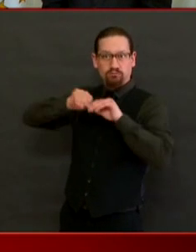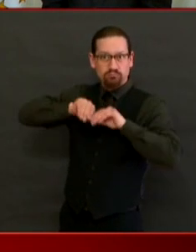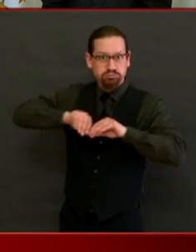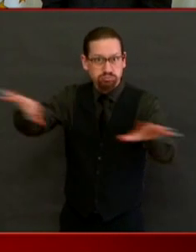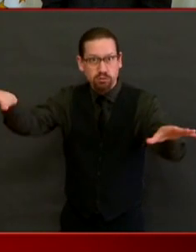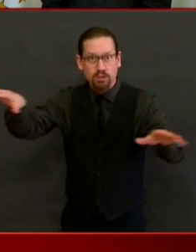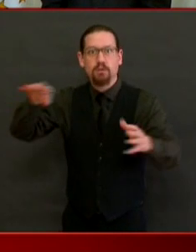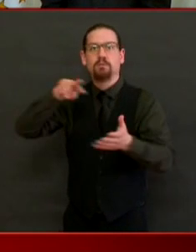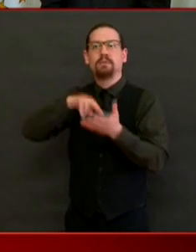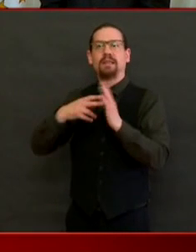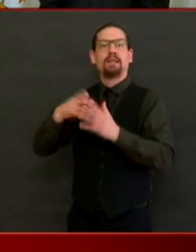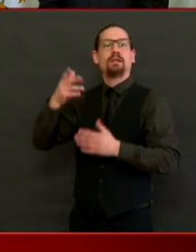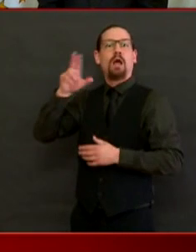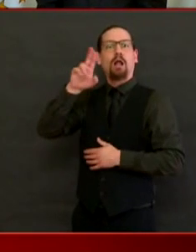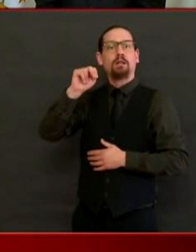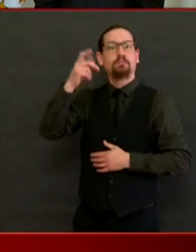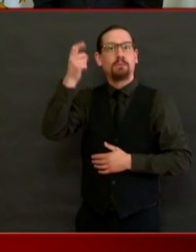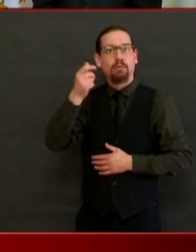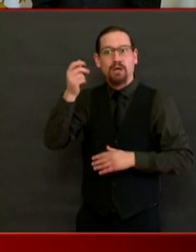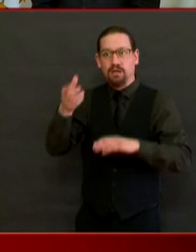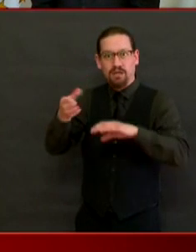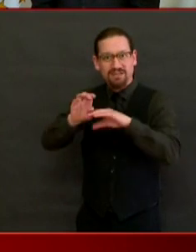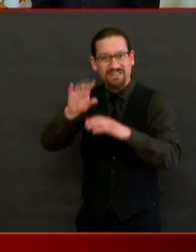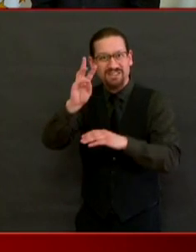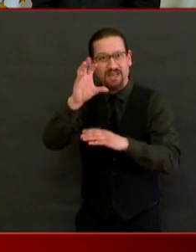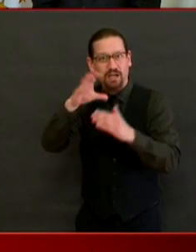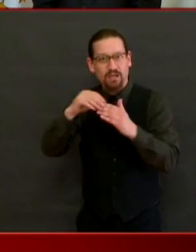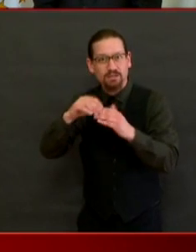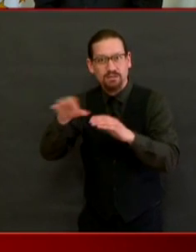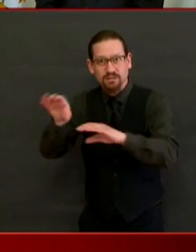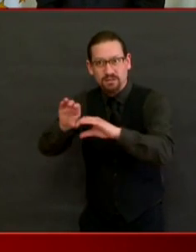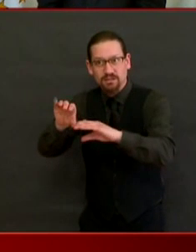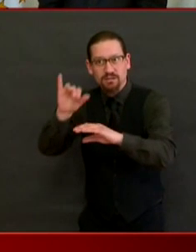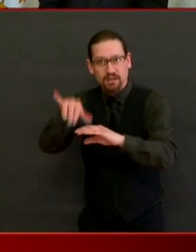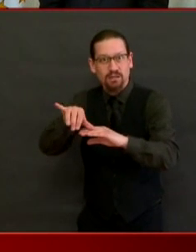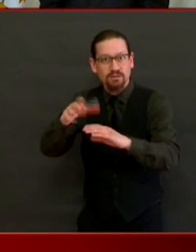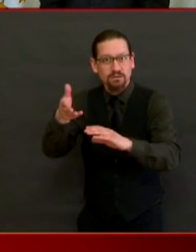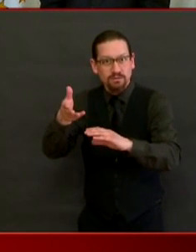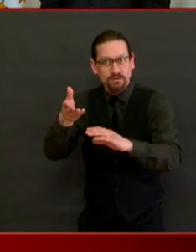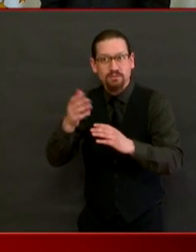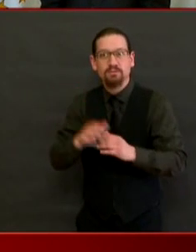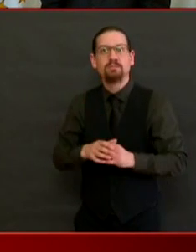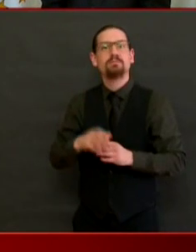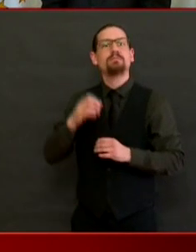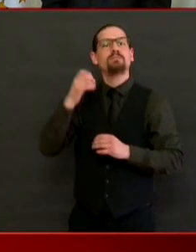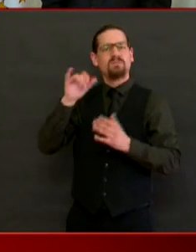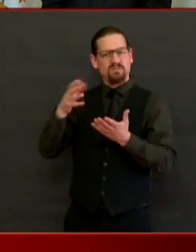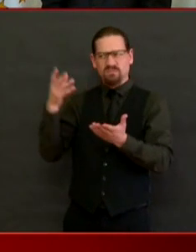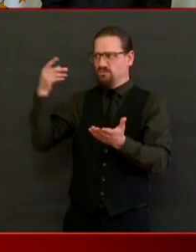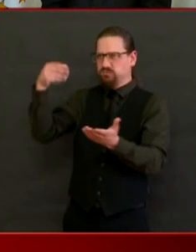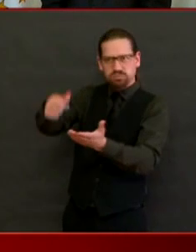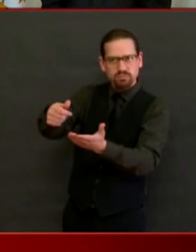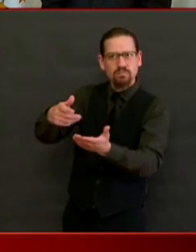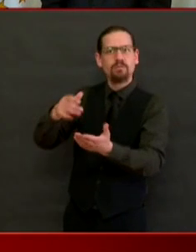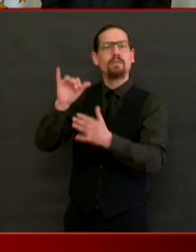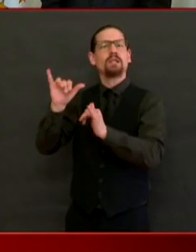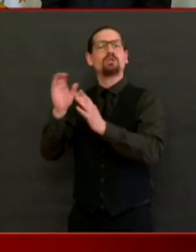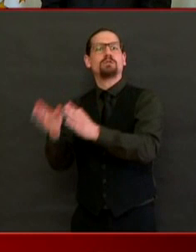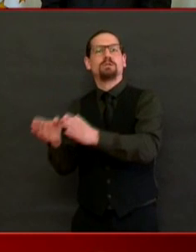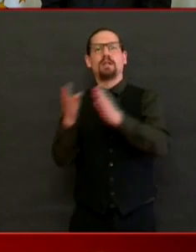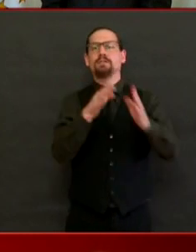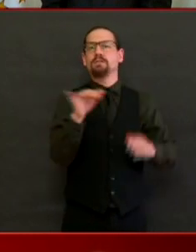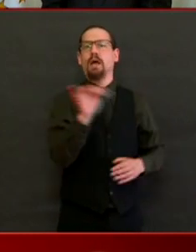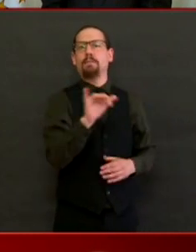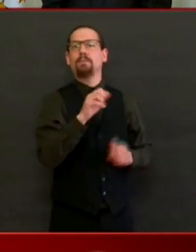given an extra $600 for folks who are on UI. I think they should do a similar thing to all of our healthcare